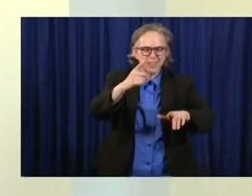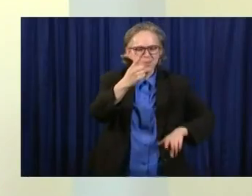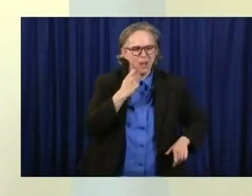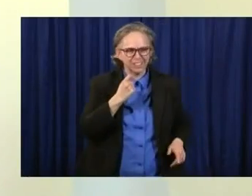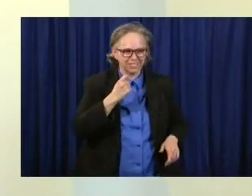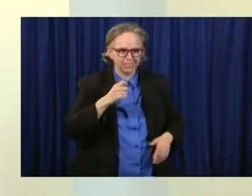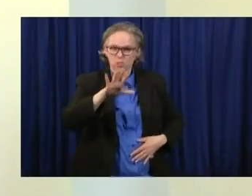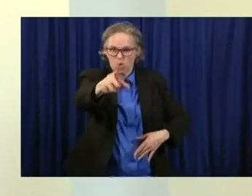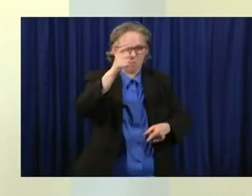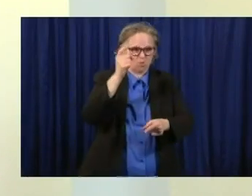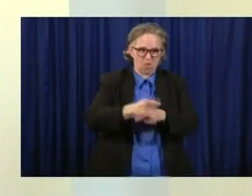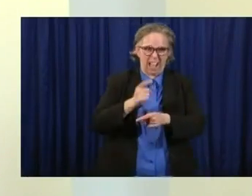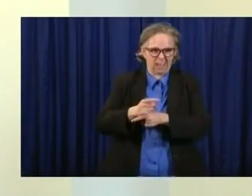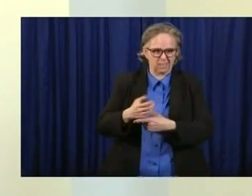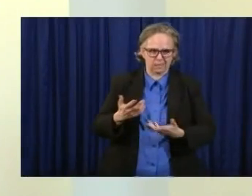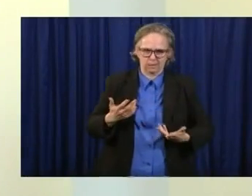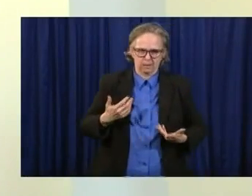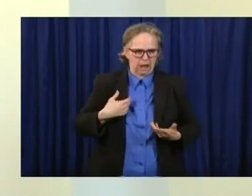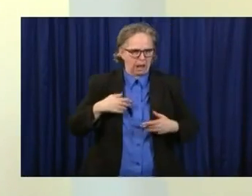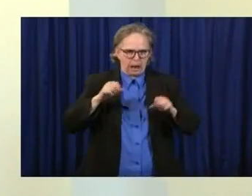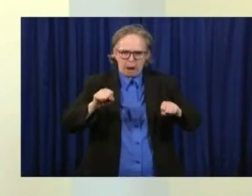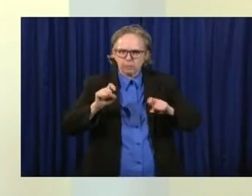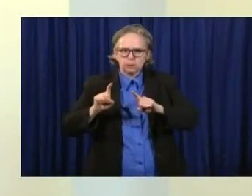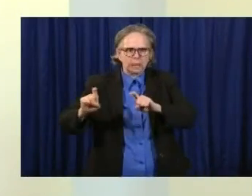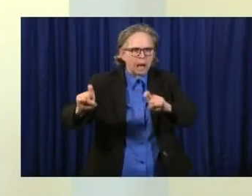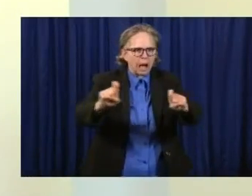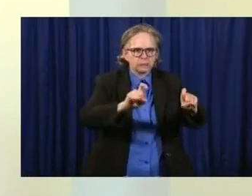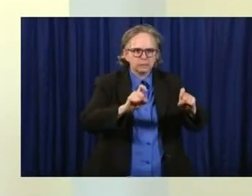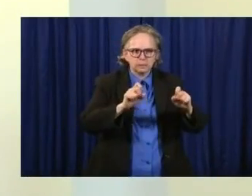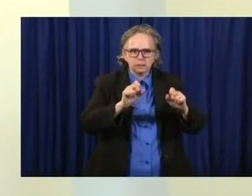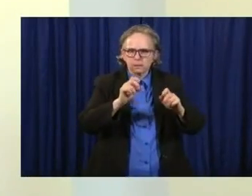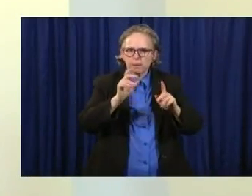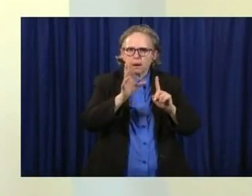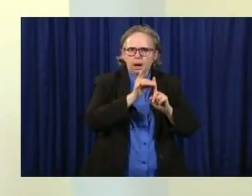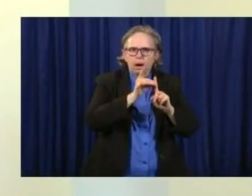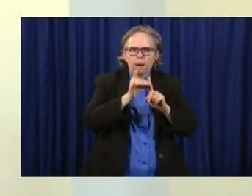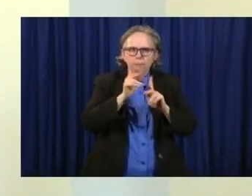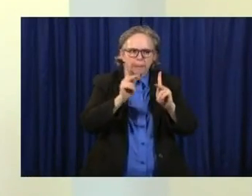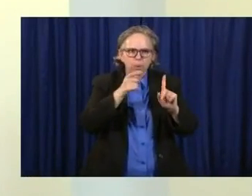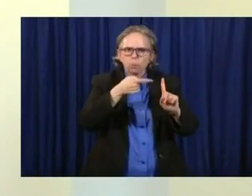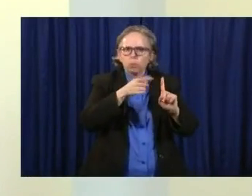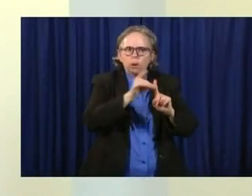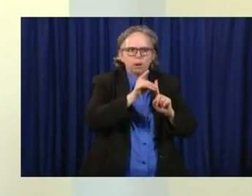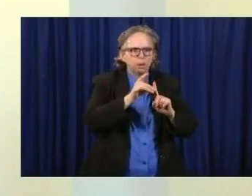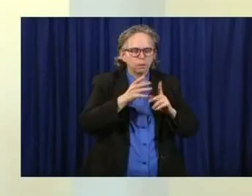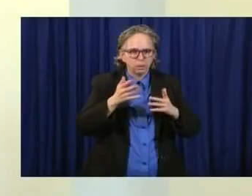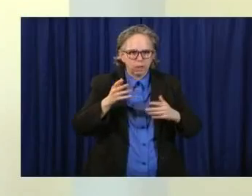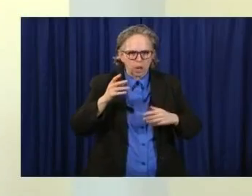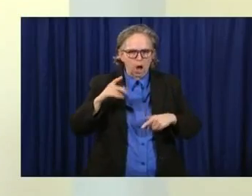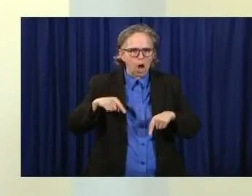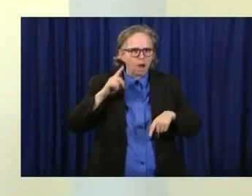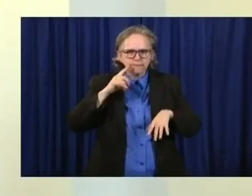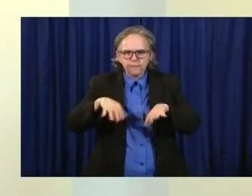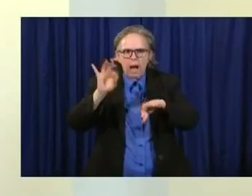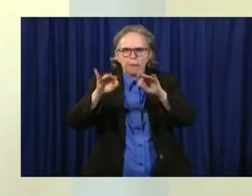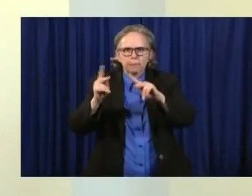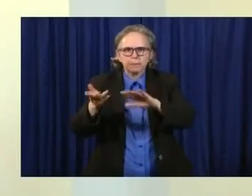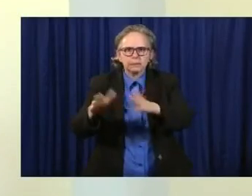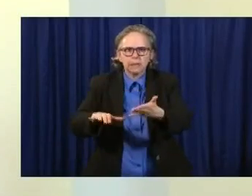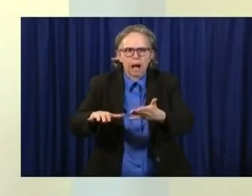are out there, and we will even learn about deaths that we haven't known that were out there in retrospect.